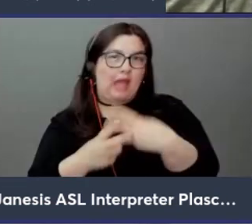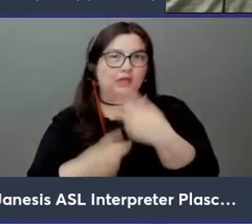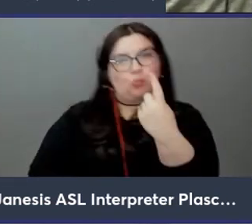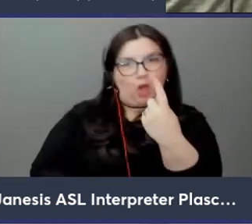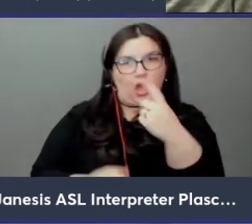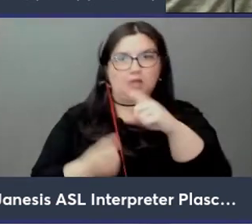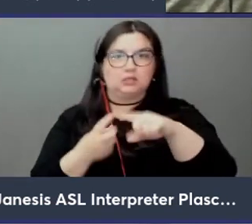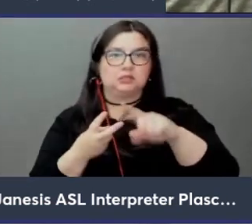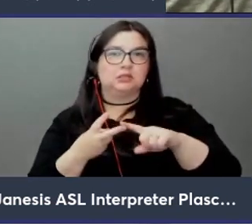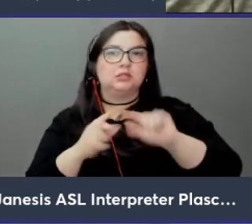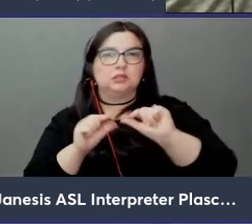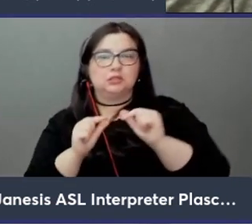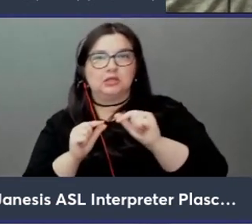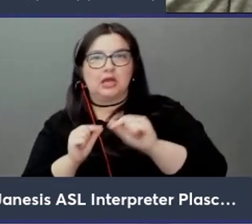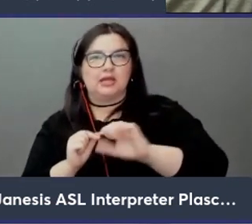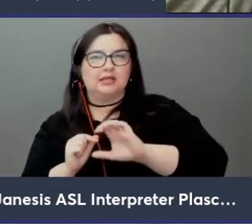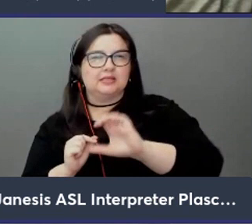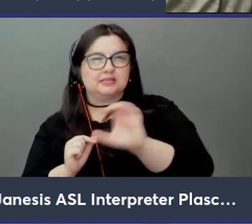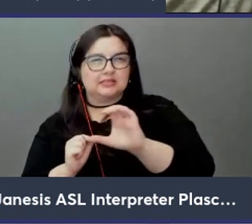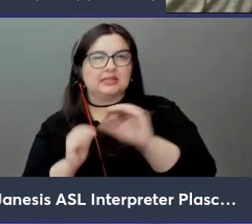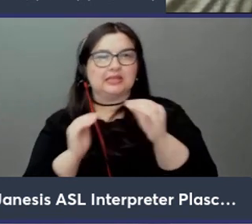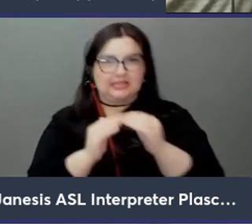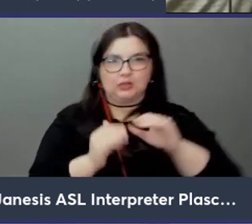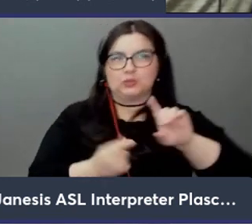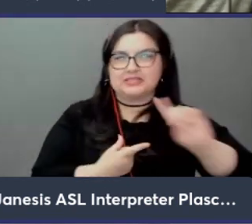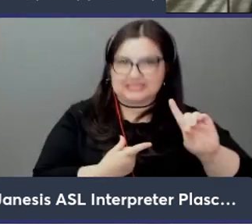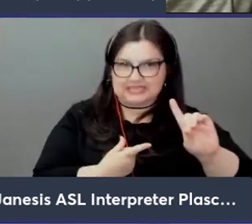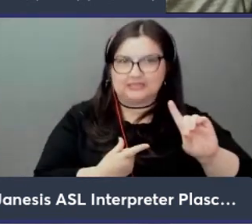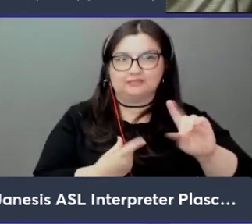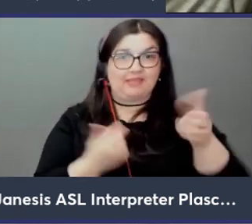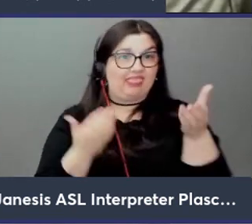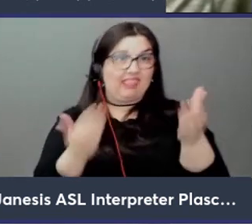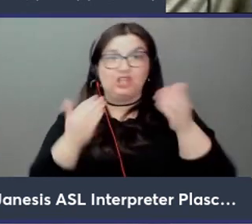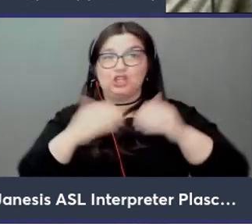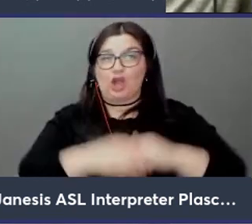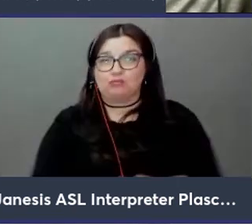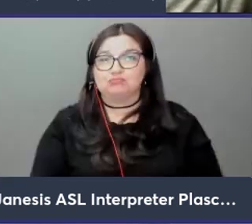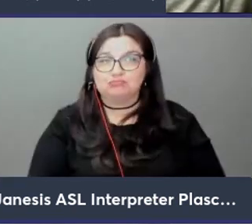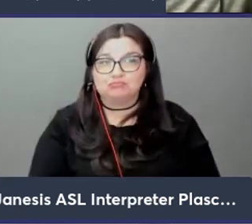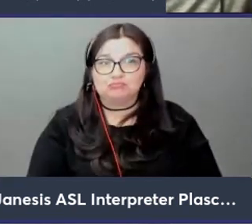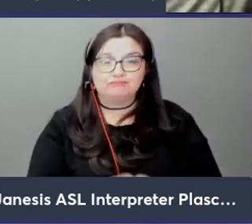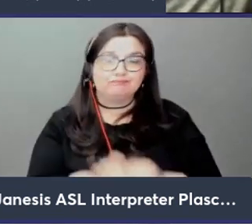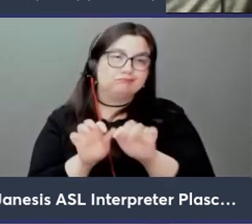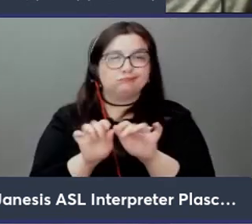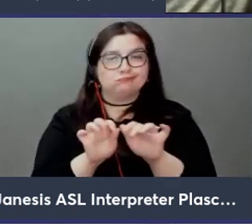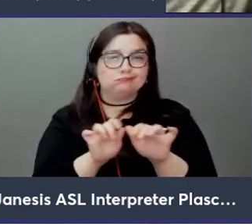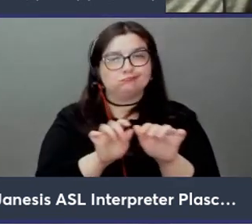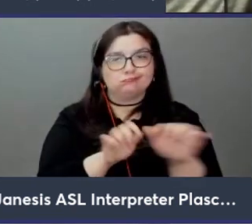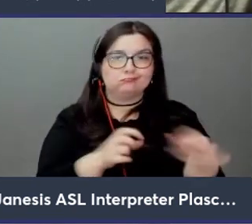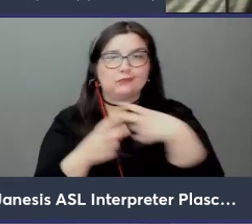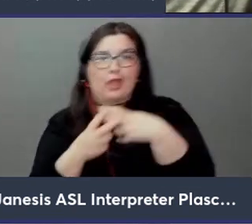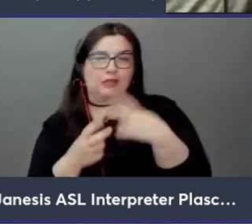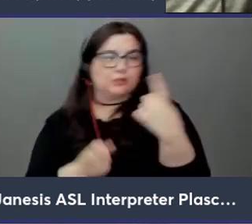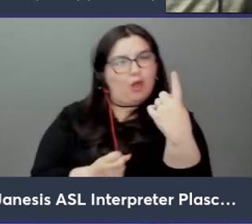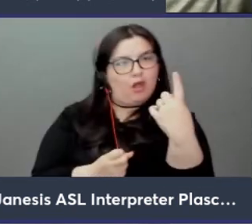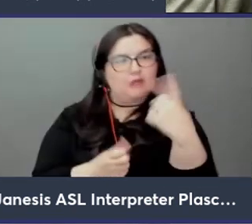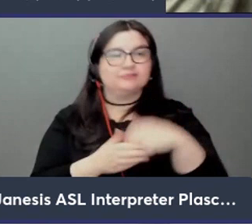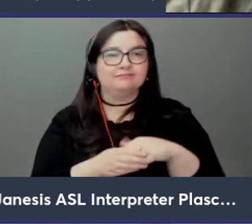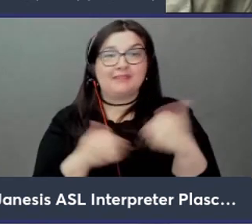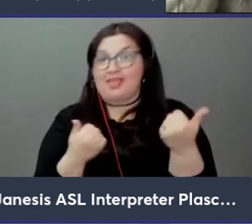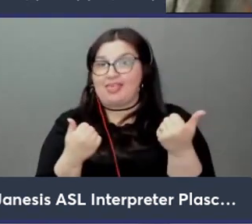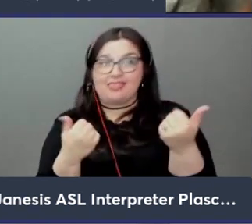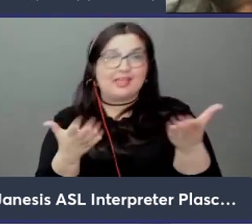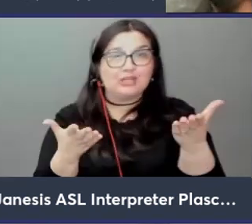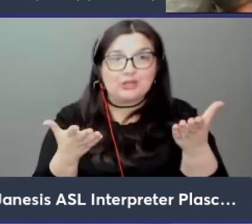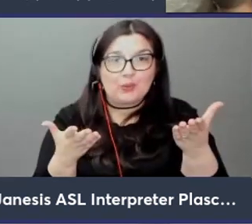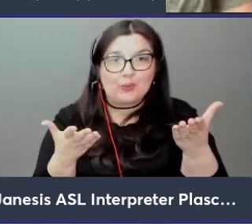is equal to b and c equals d there you go so h get all hash one there you go so